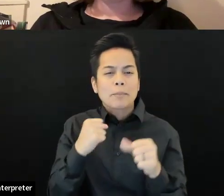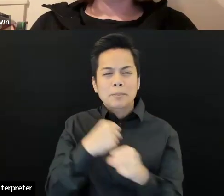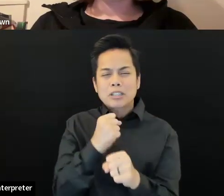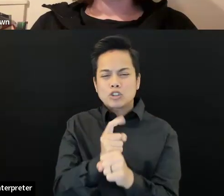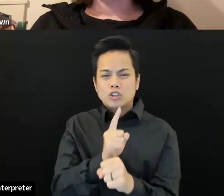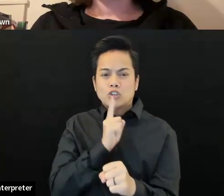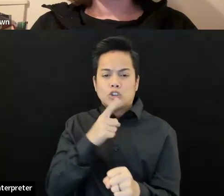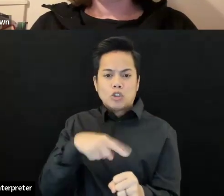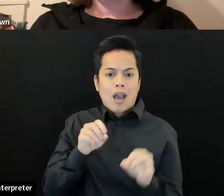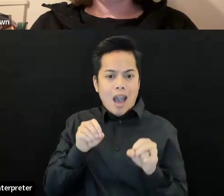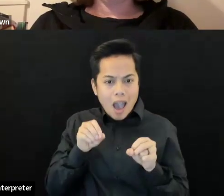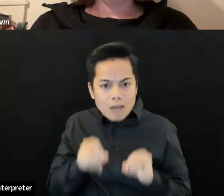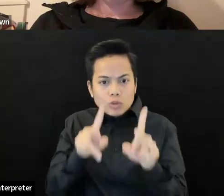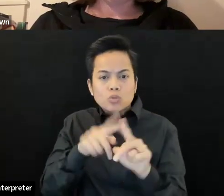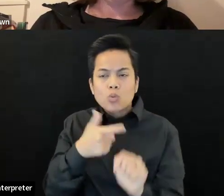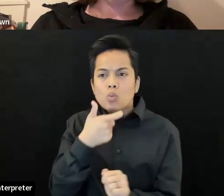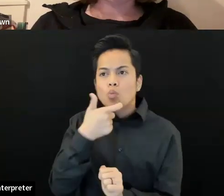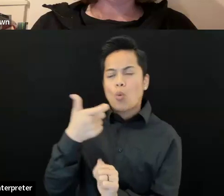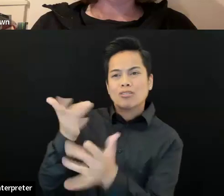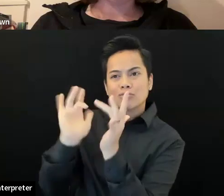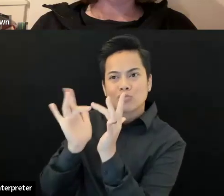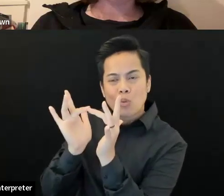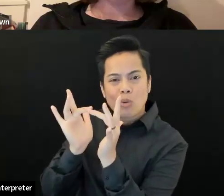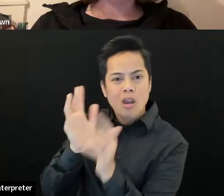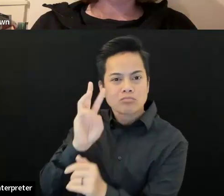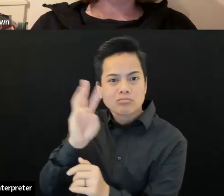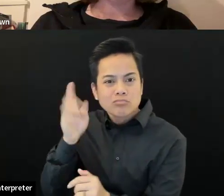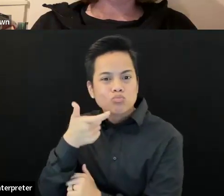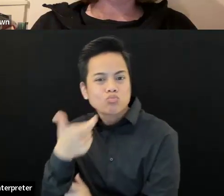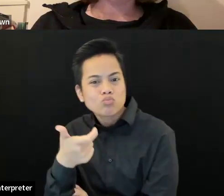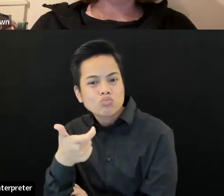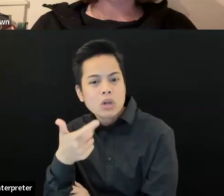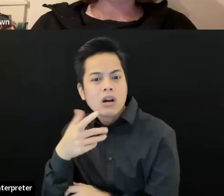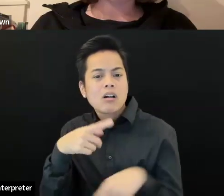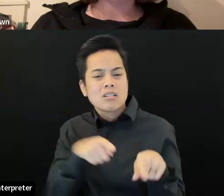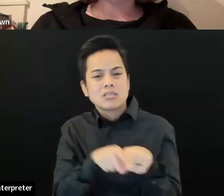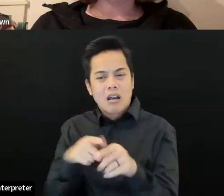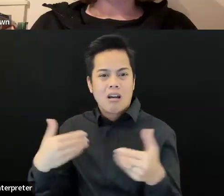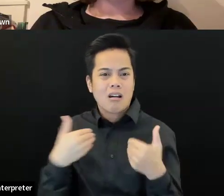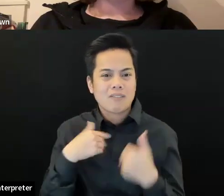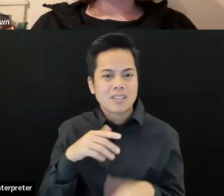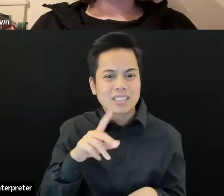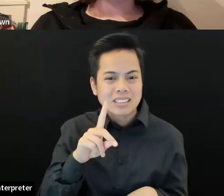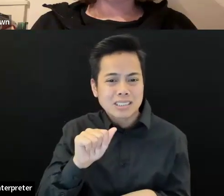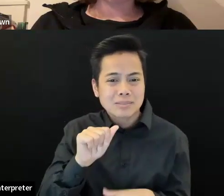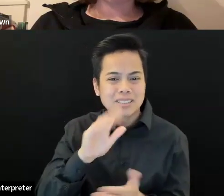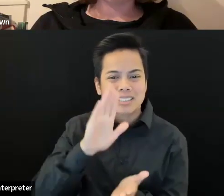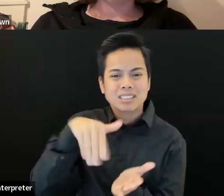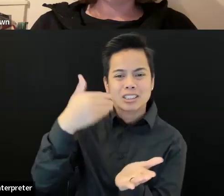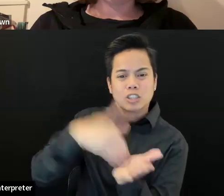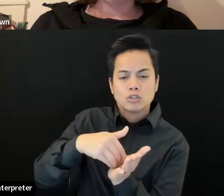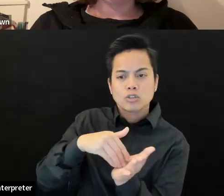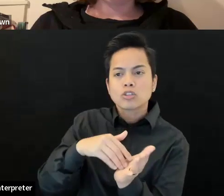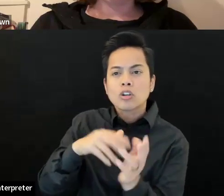know, disability cultural center discord and, and places where asynchronous community building and dialogue can also be possible.